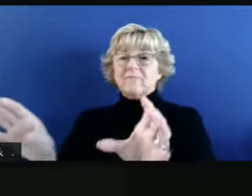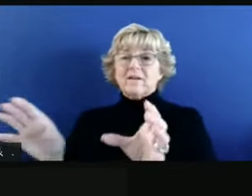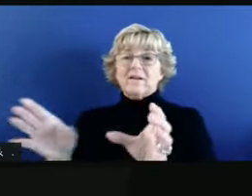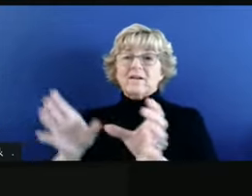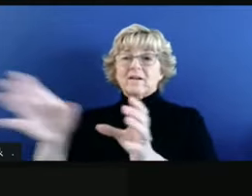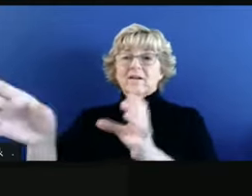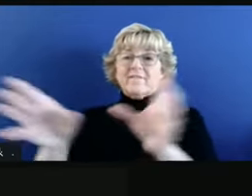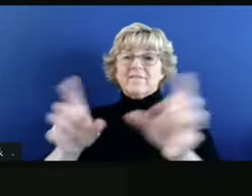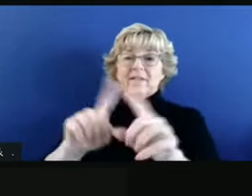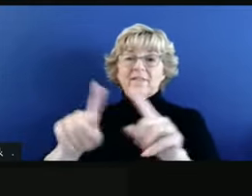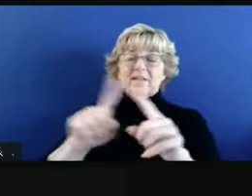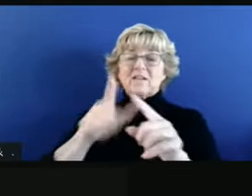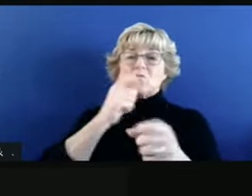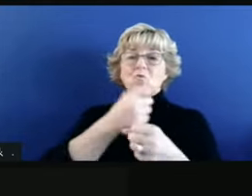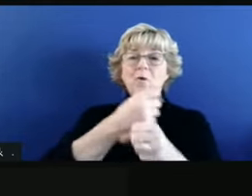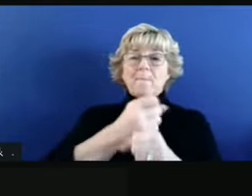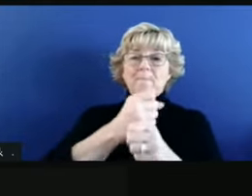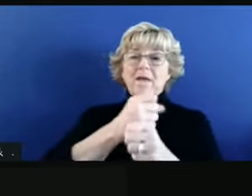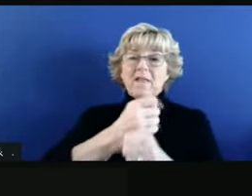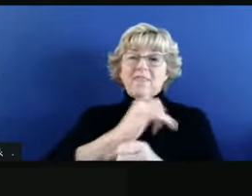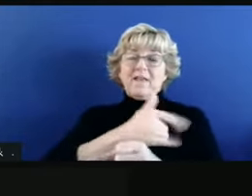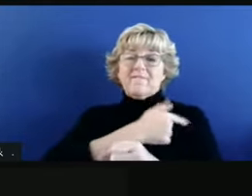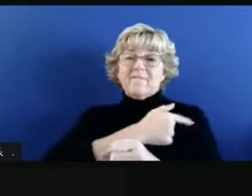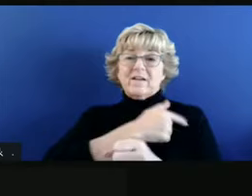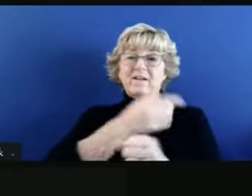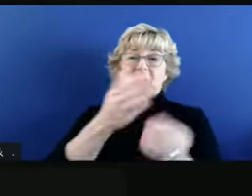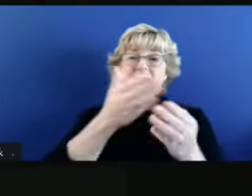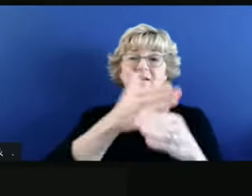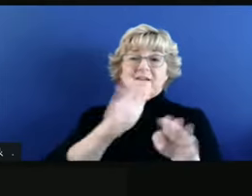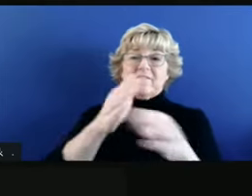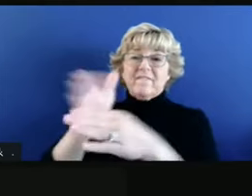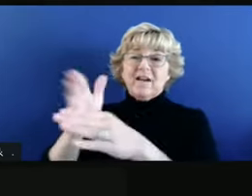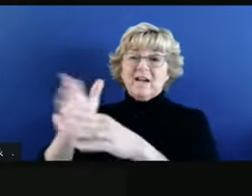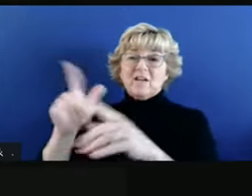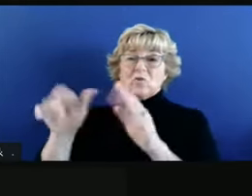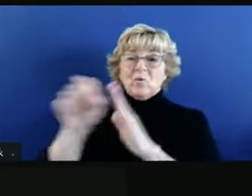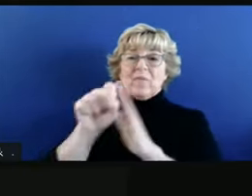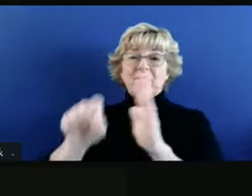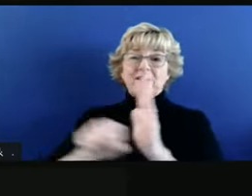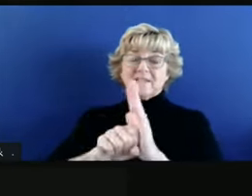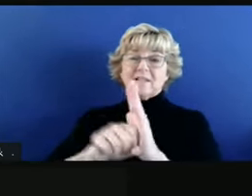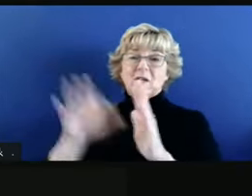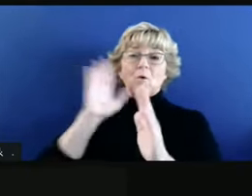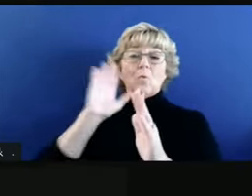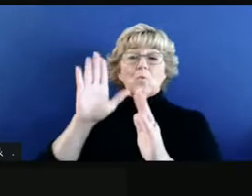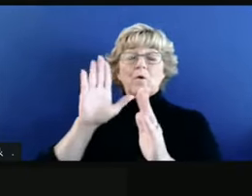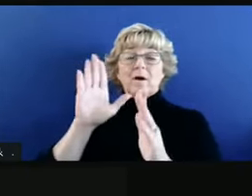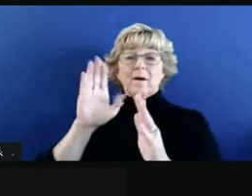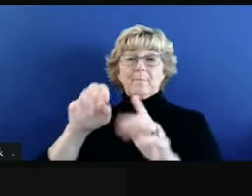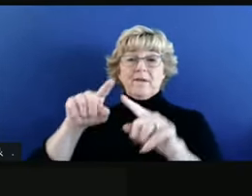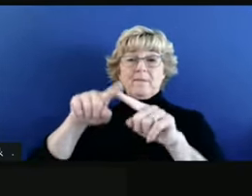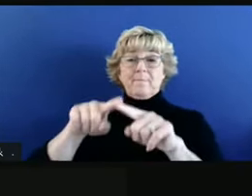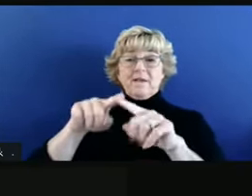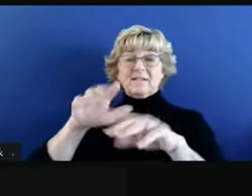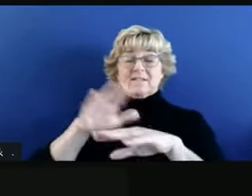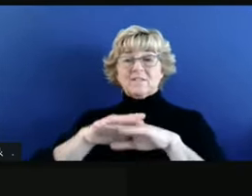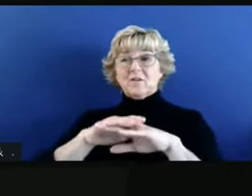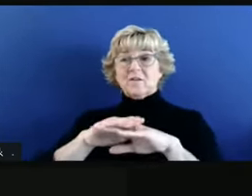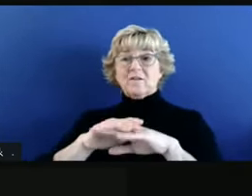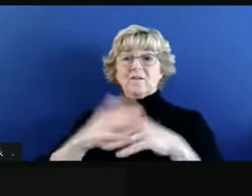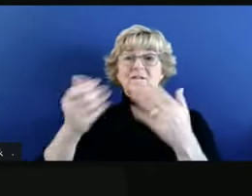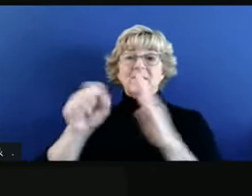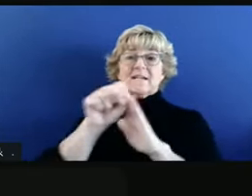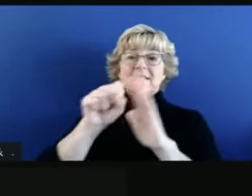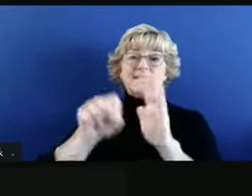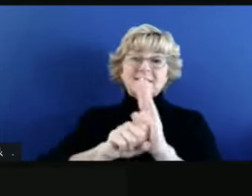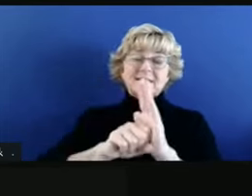manufacturers throughout different states. As far as I know, it's likely going to be done based on state